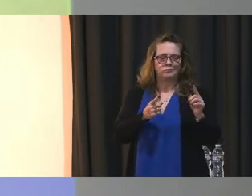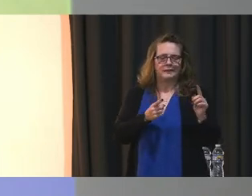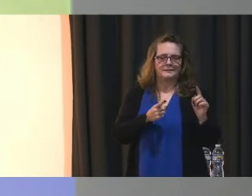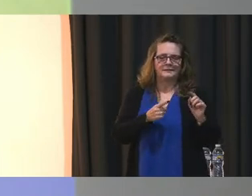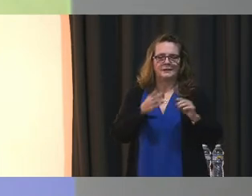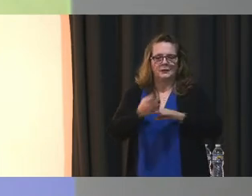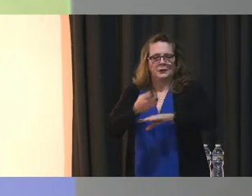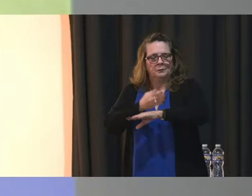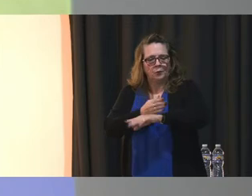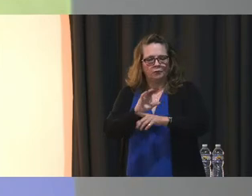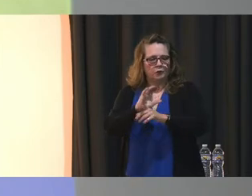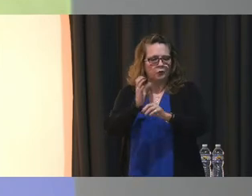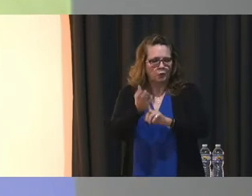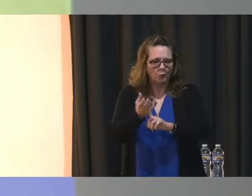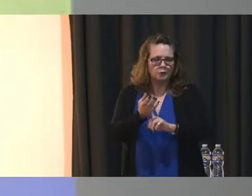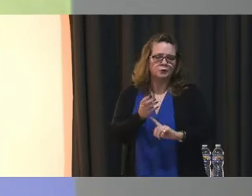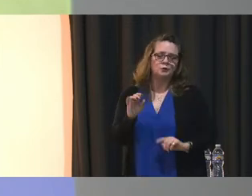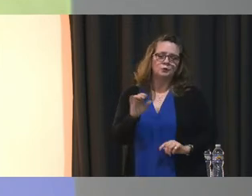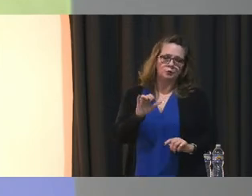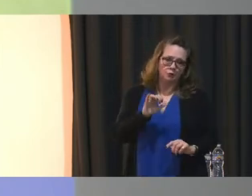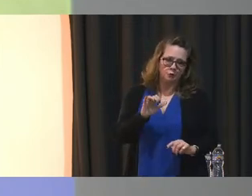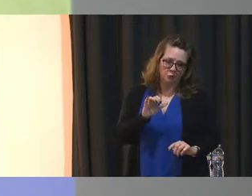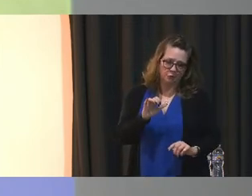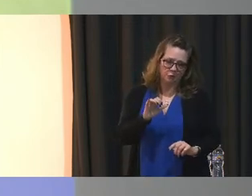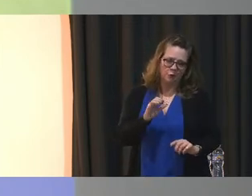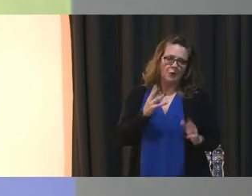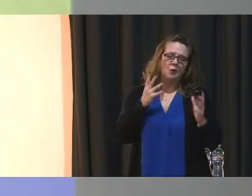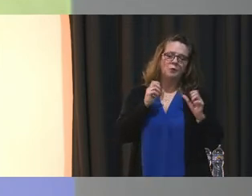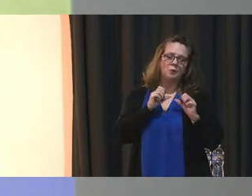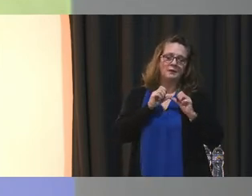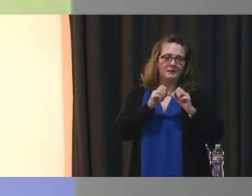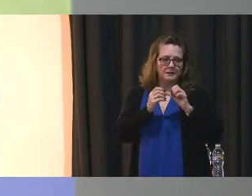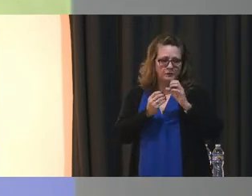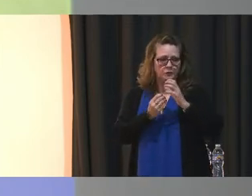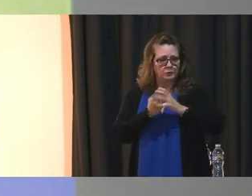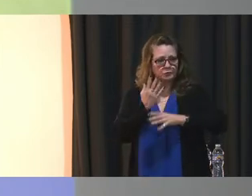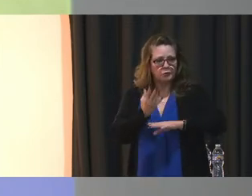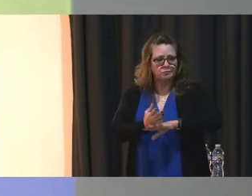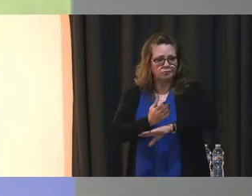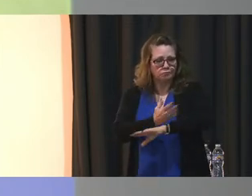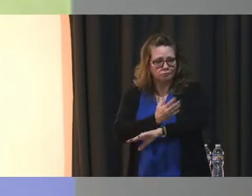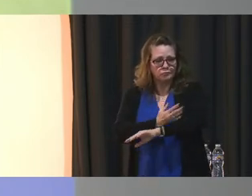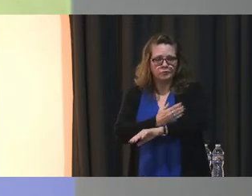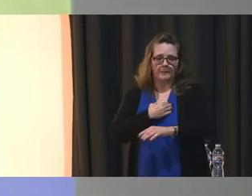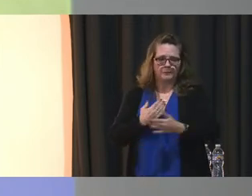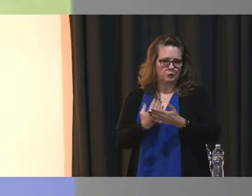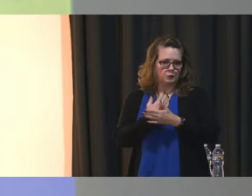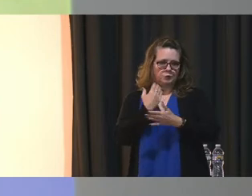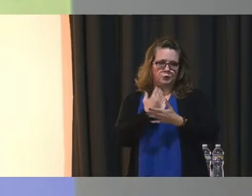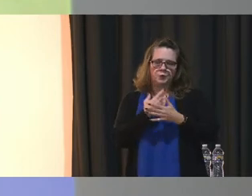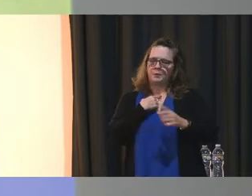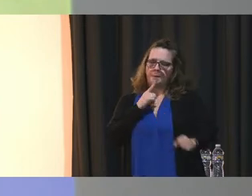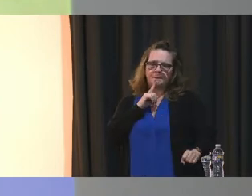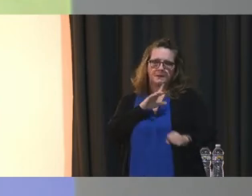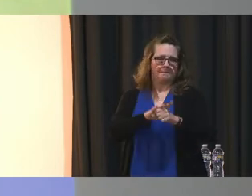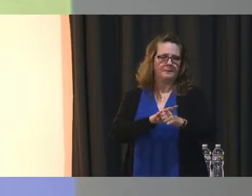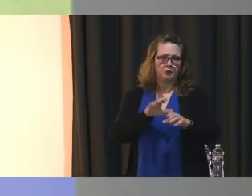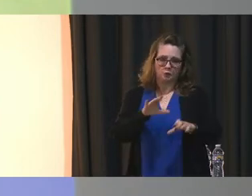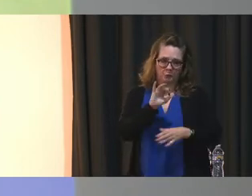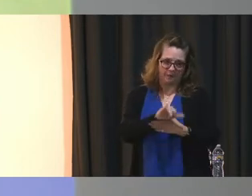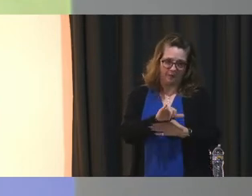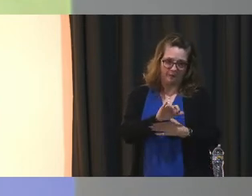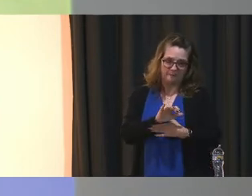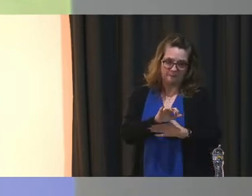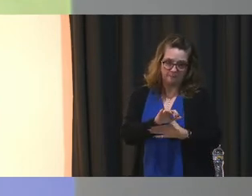improving culture as well. So we want to continue to grow. As a new superintendent, I'm committed to doing it,